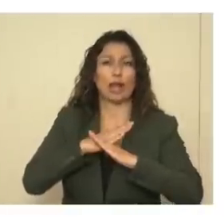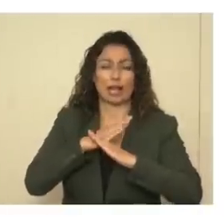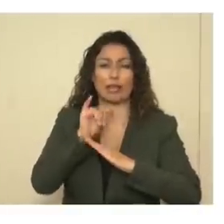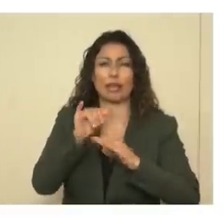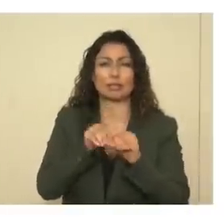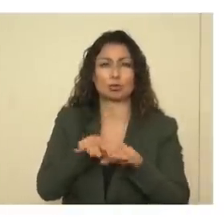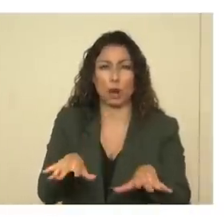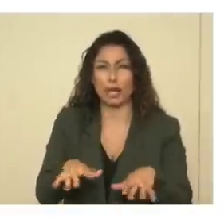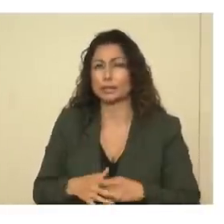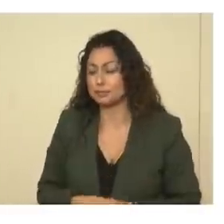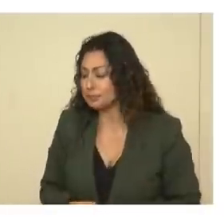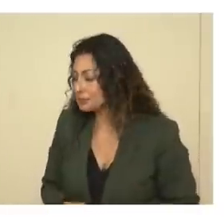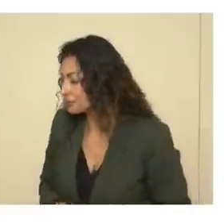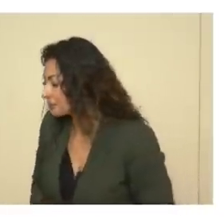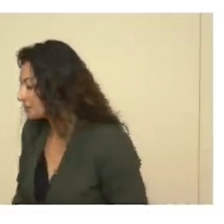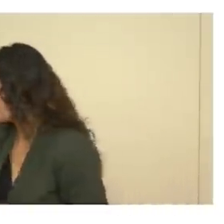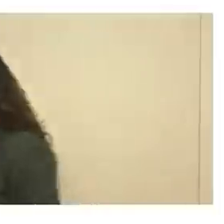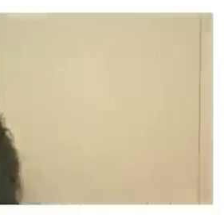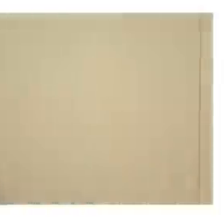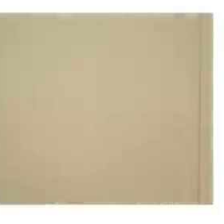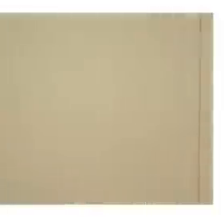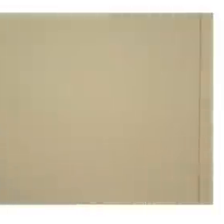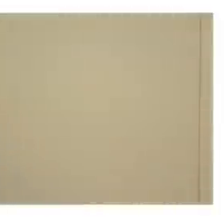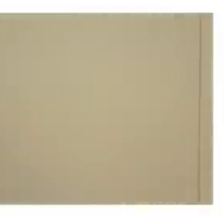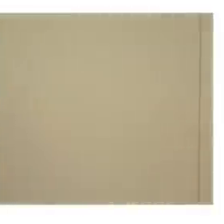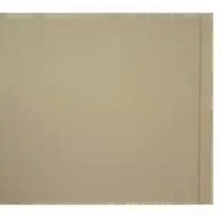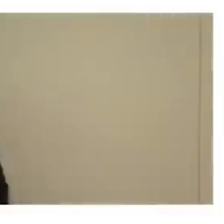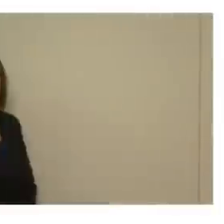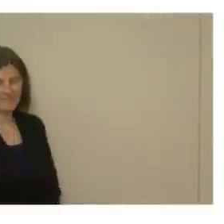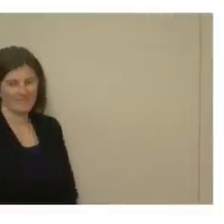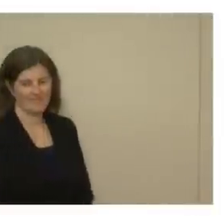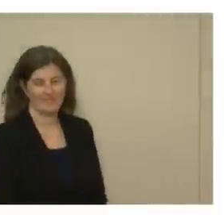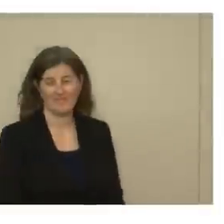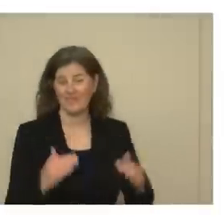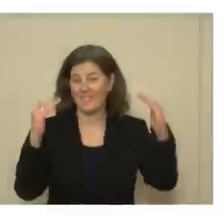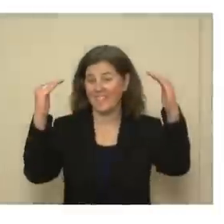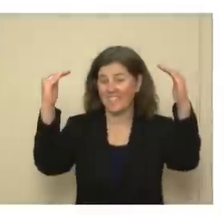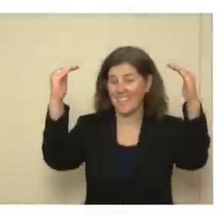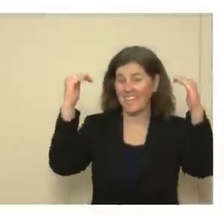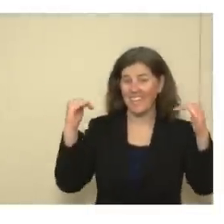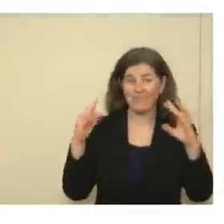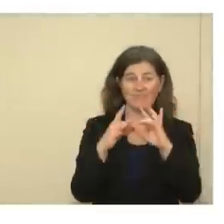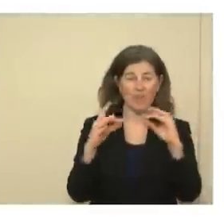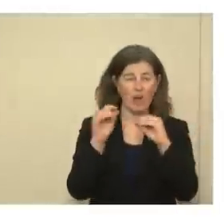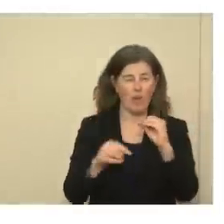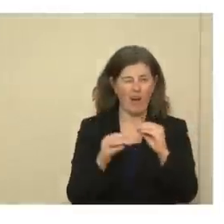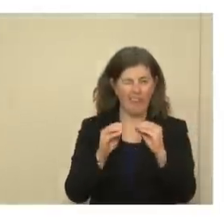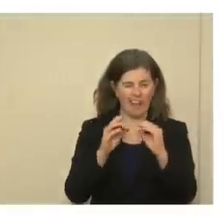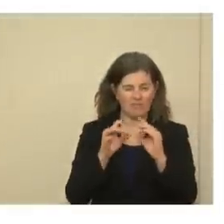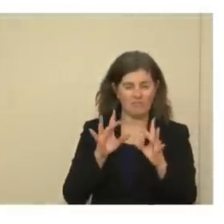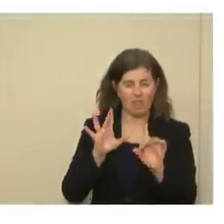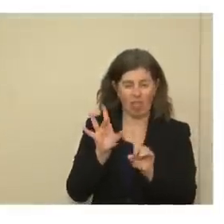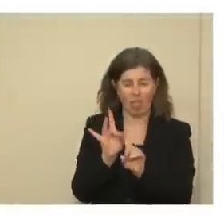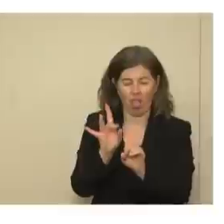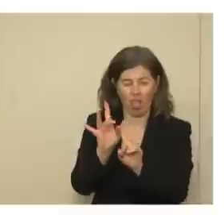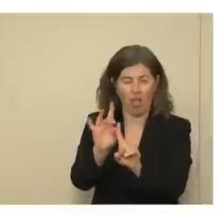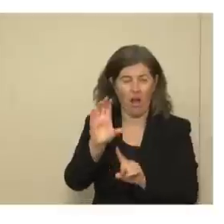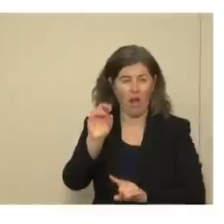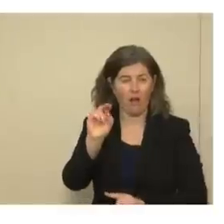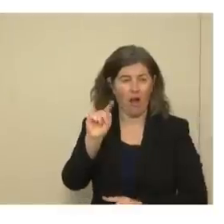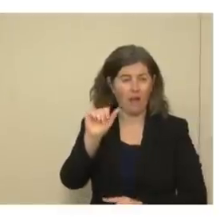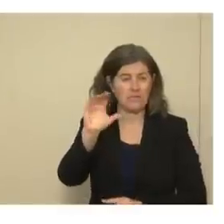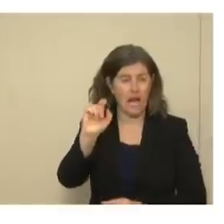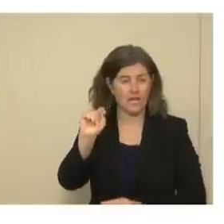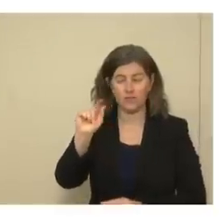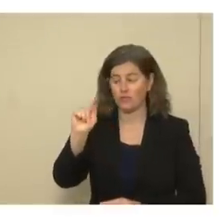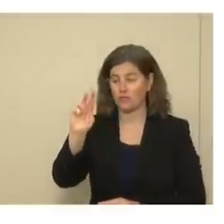So these are really – on the next slide, I'm going to say a little bit more about contact tracing. We told you we'd have more for you this week. And